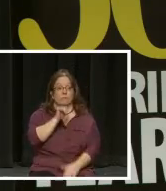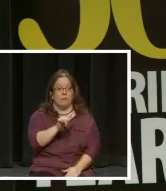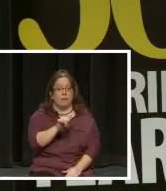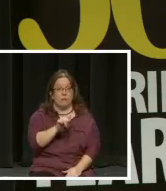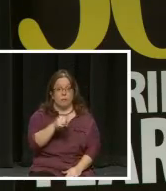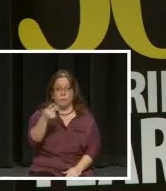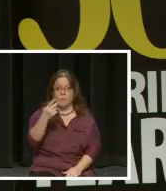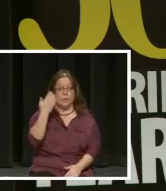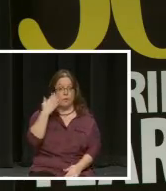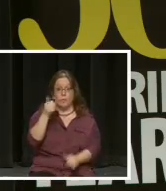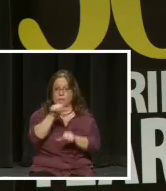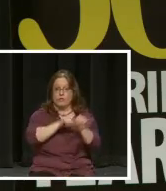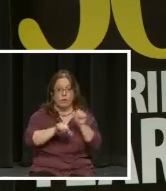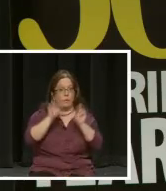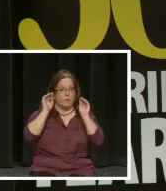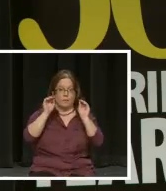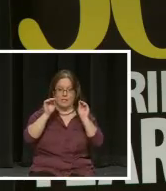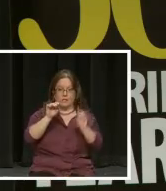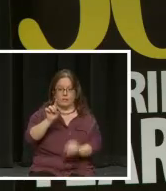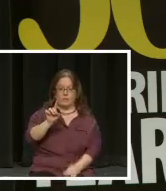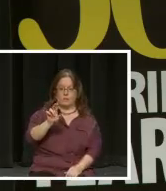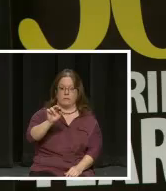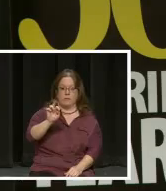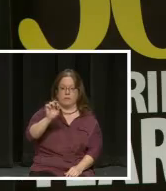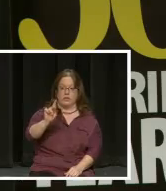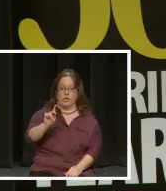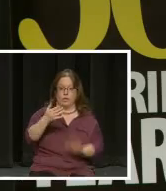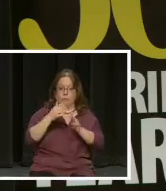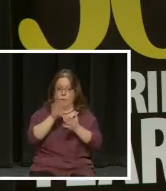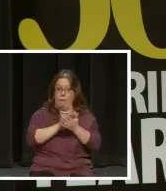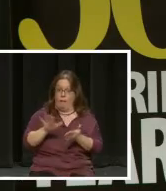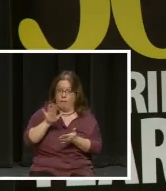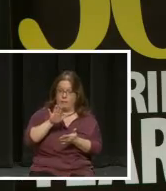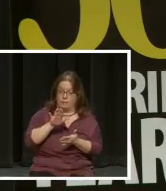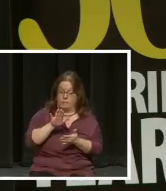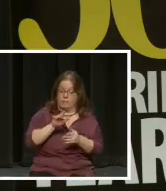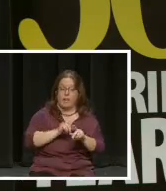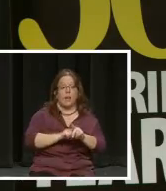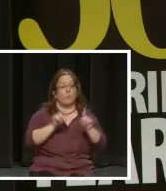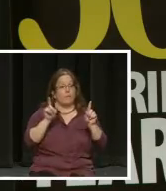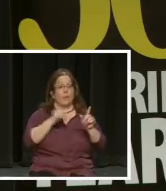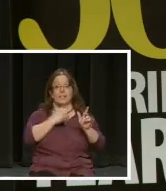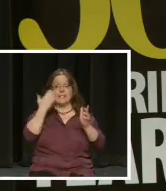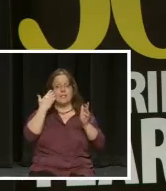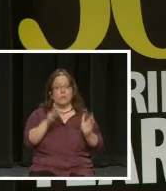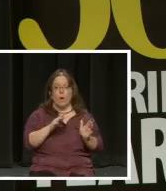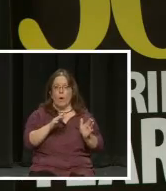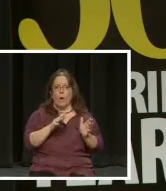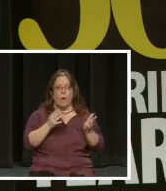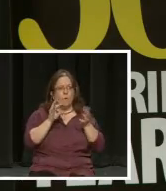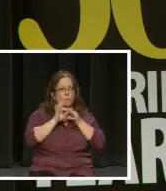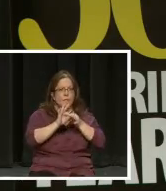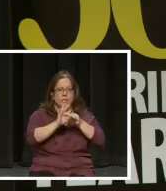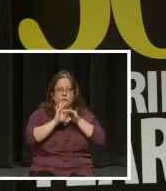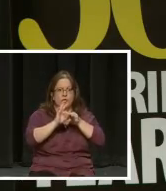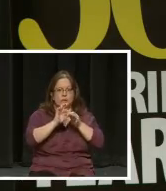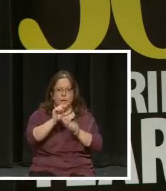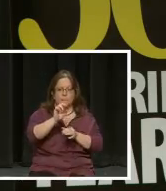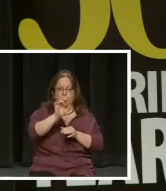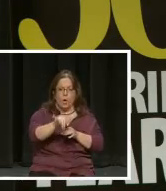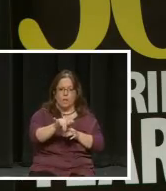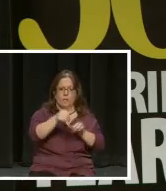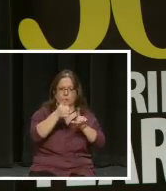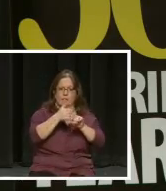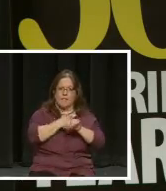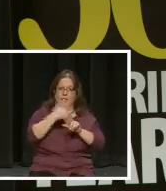we did not know each other when I was teaching at Dundalk Community College. However, I didn't know the extent of relationships that Marty has